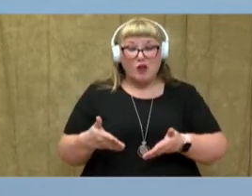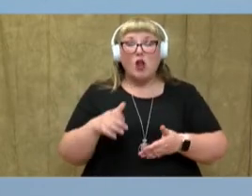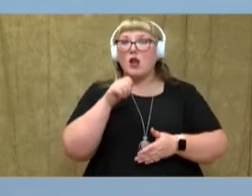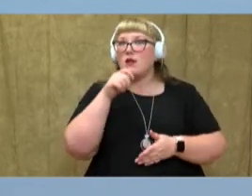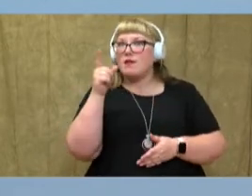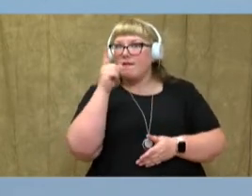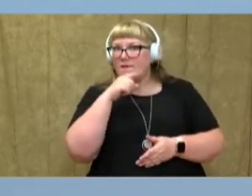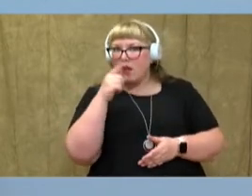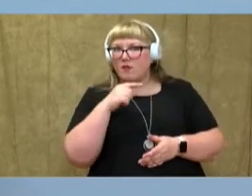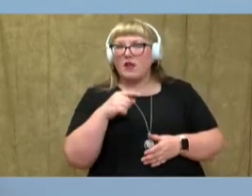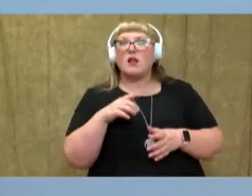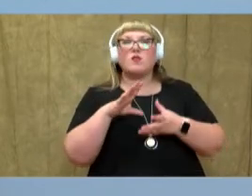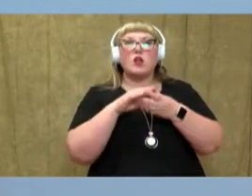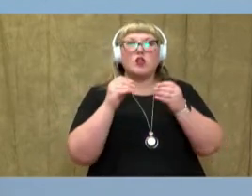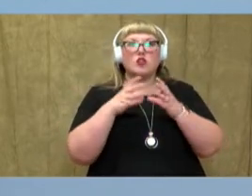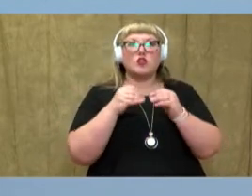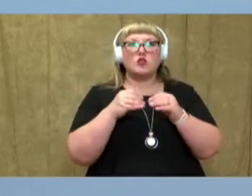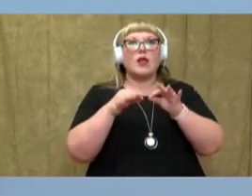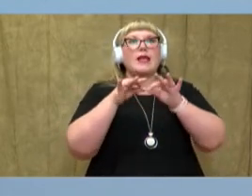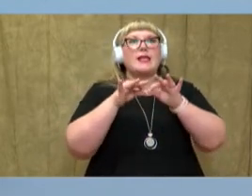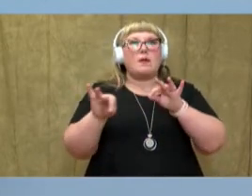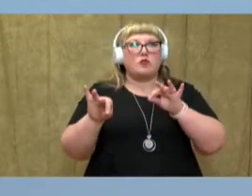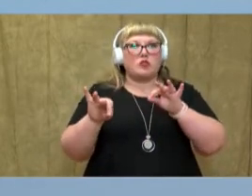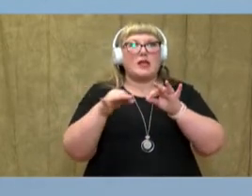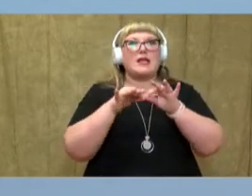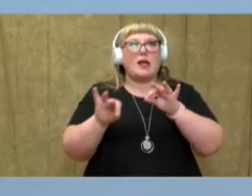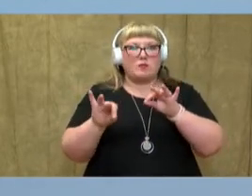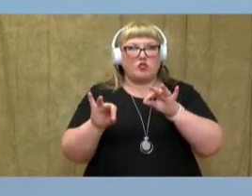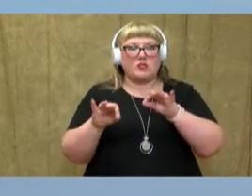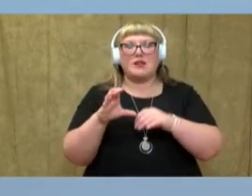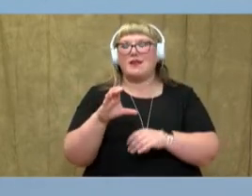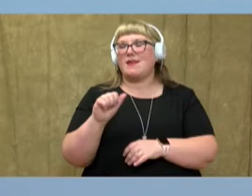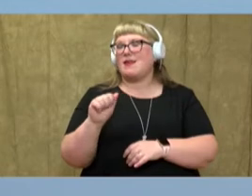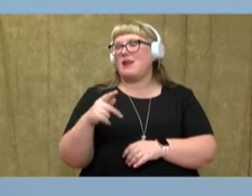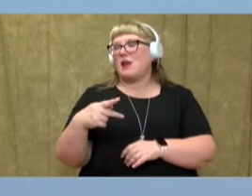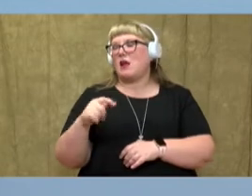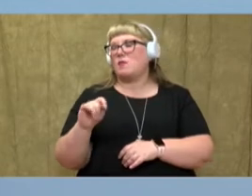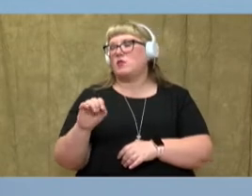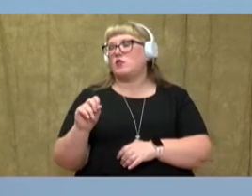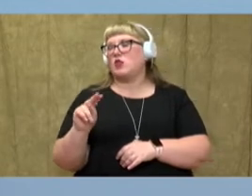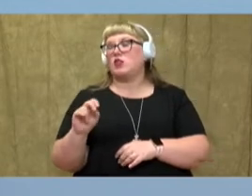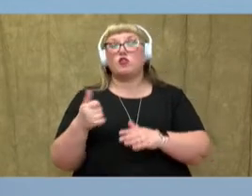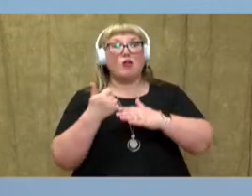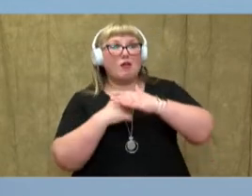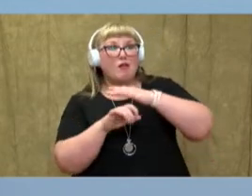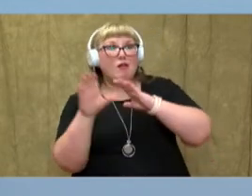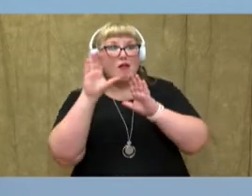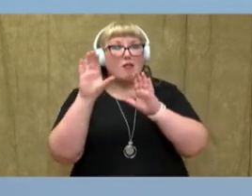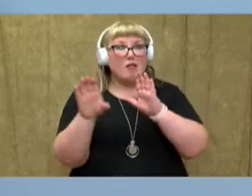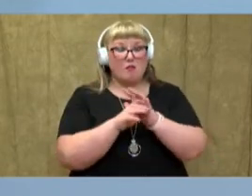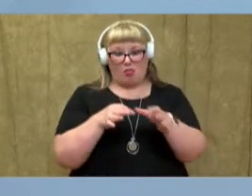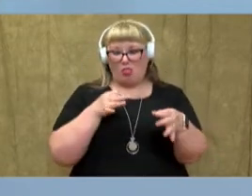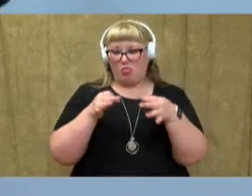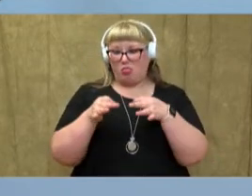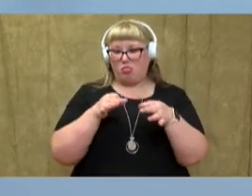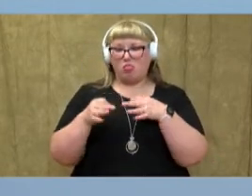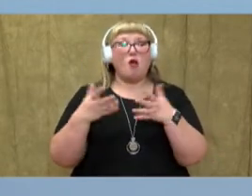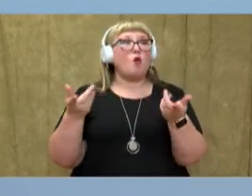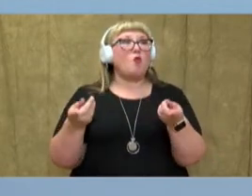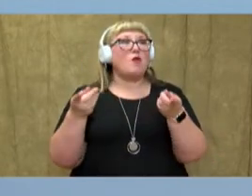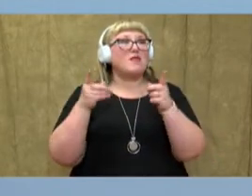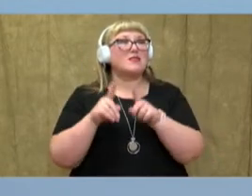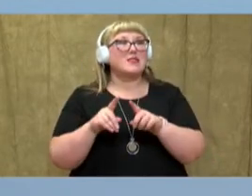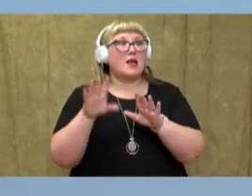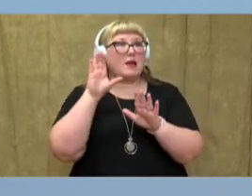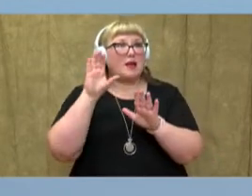non-fiction text feature, captions. Captions are found under a picture. The captions explain what's going